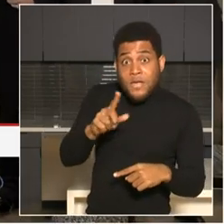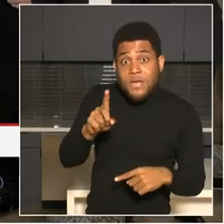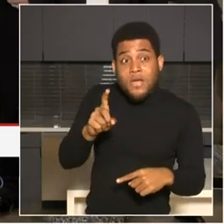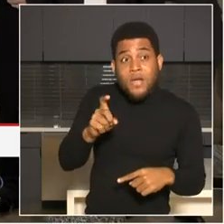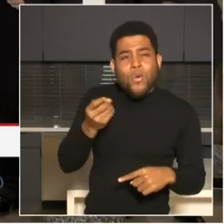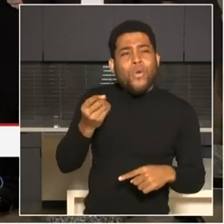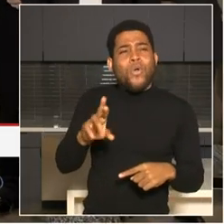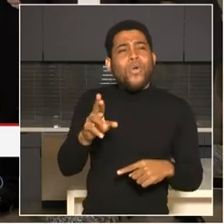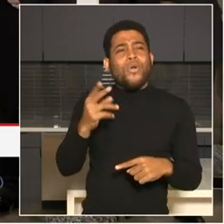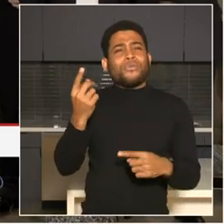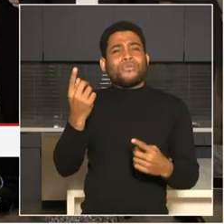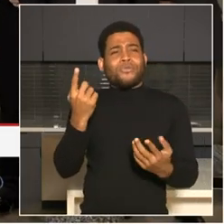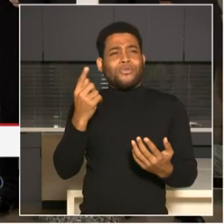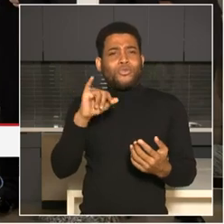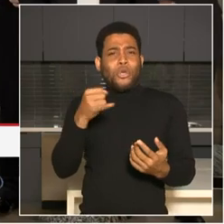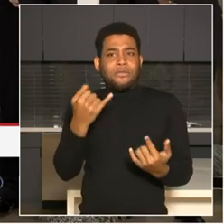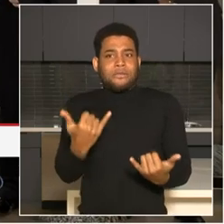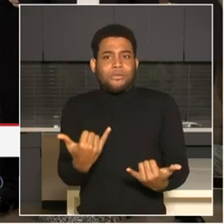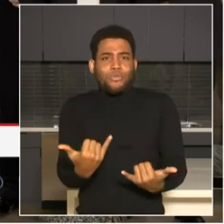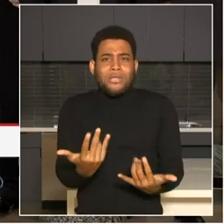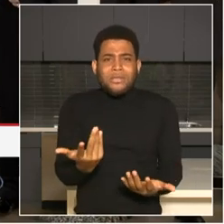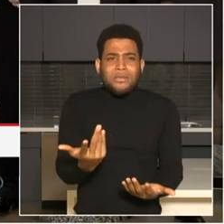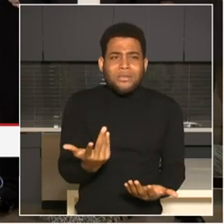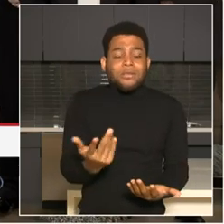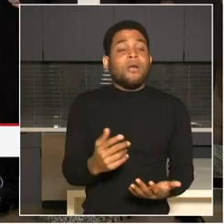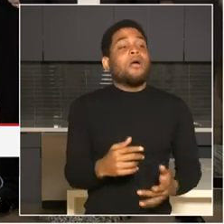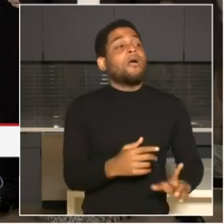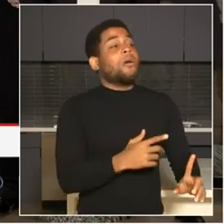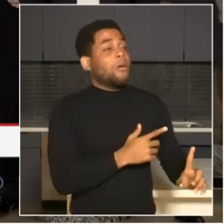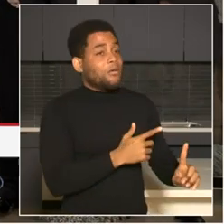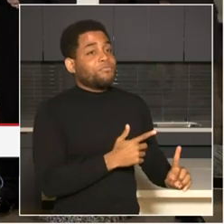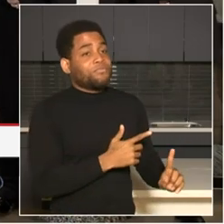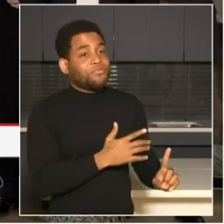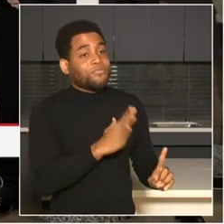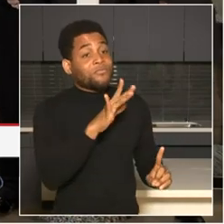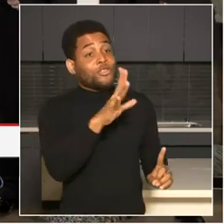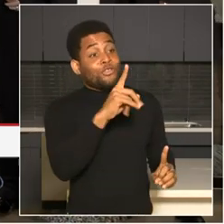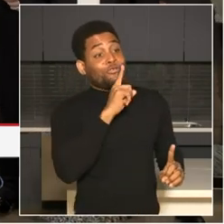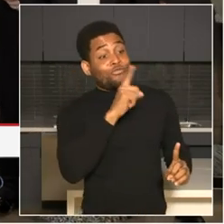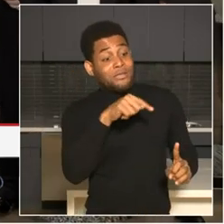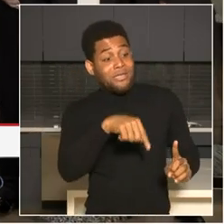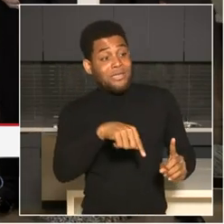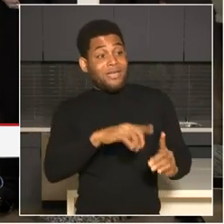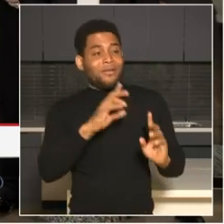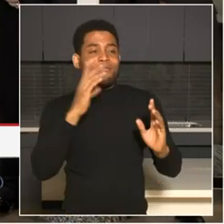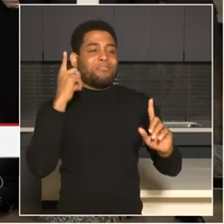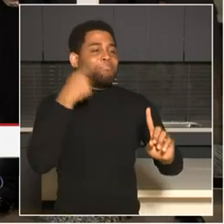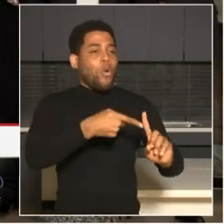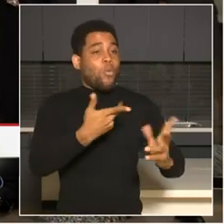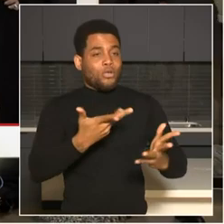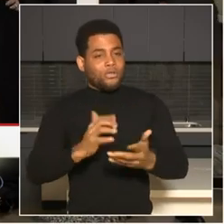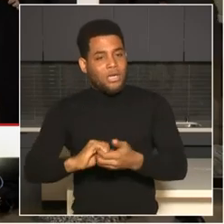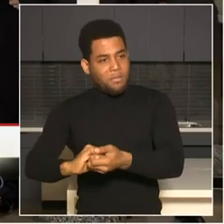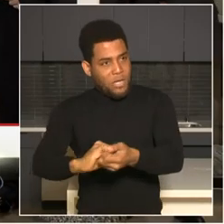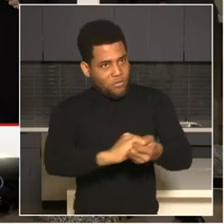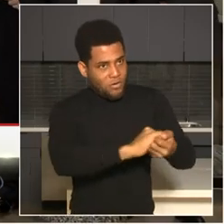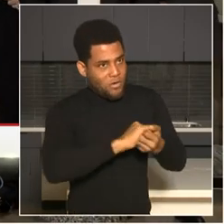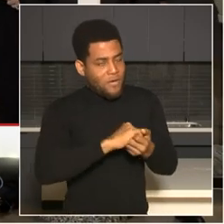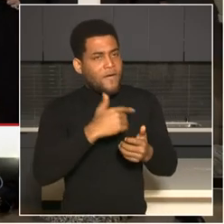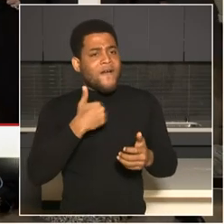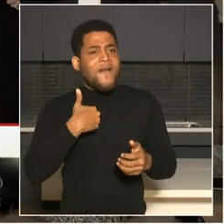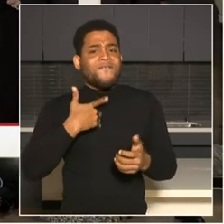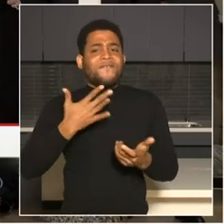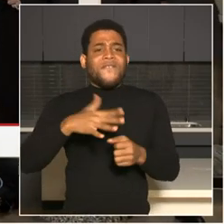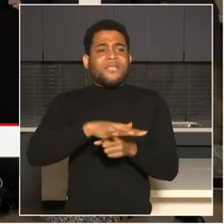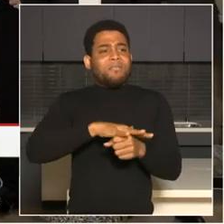certainly the opportunity to really, uh, the collaboration, right? And then the opportunity for us to really, um, um, have a space in place where we are, uh,